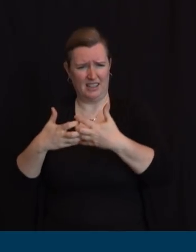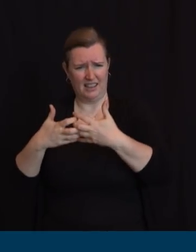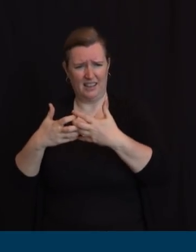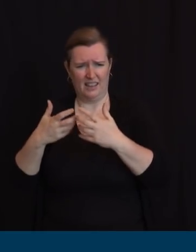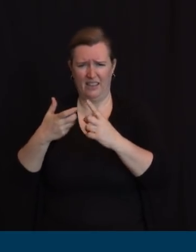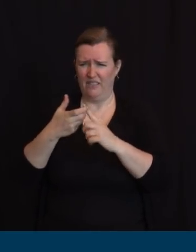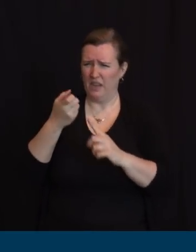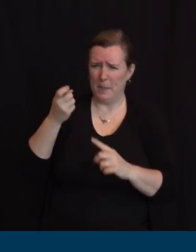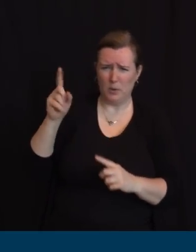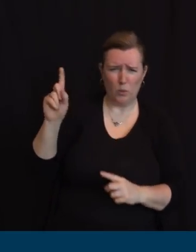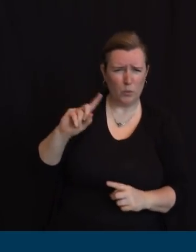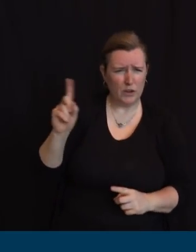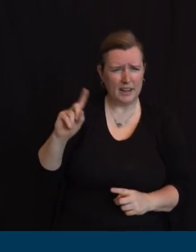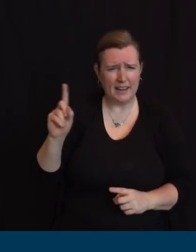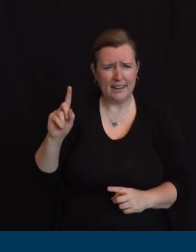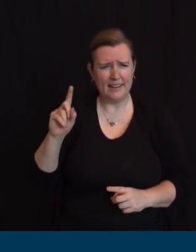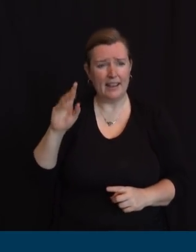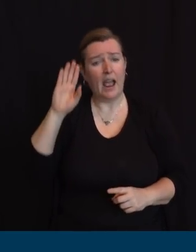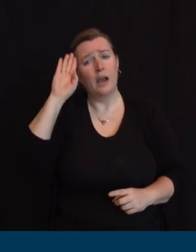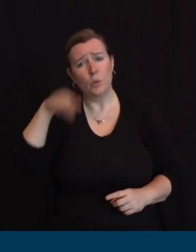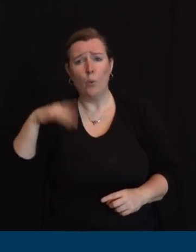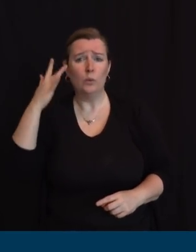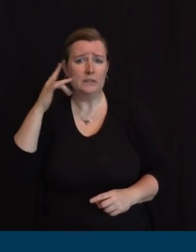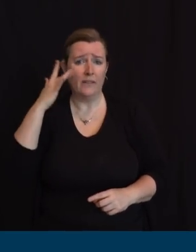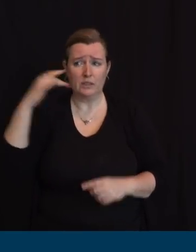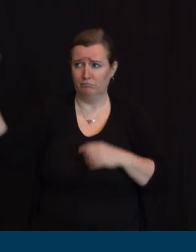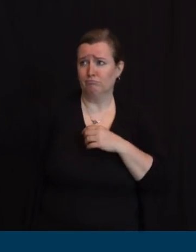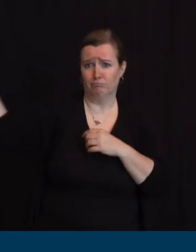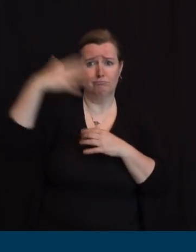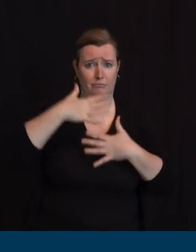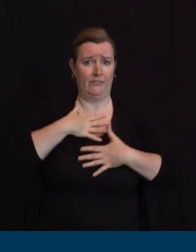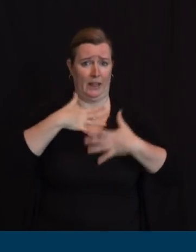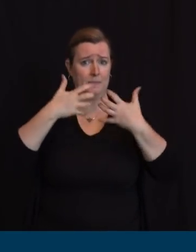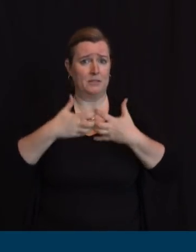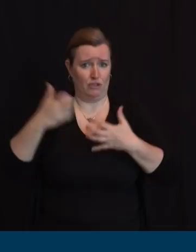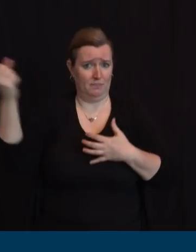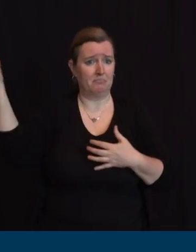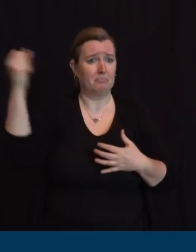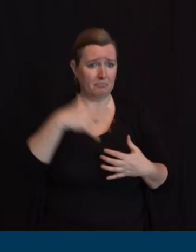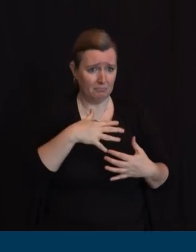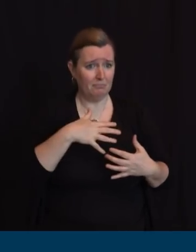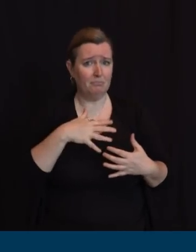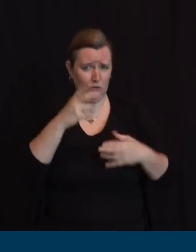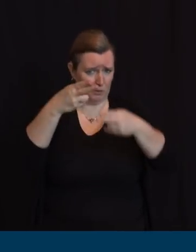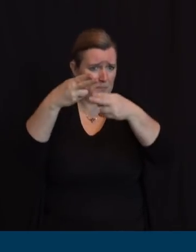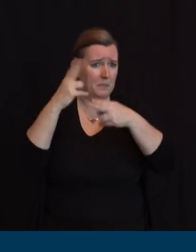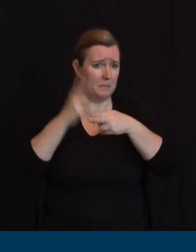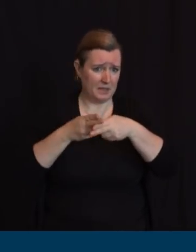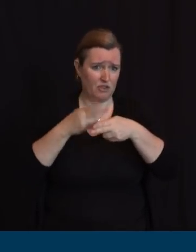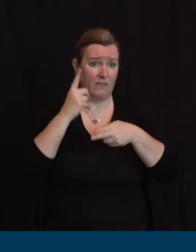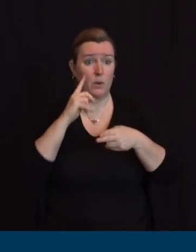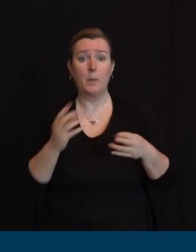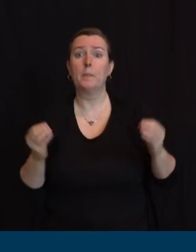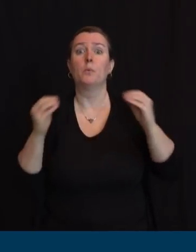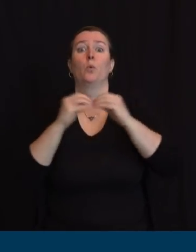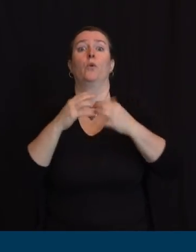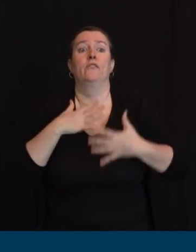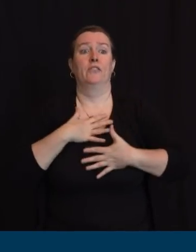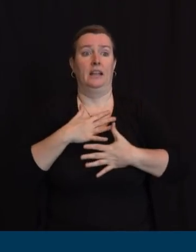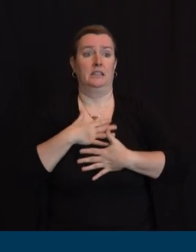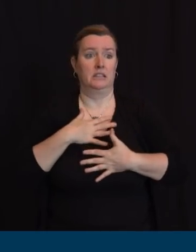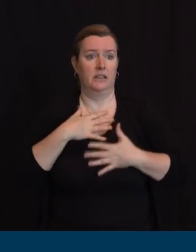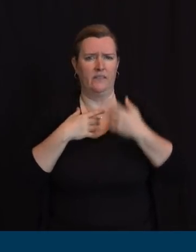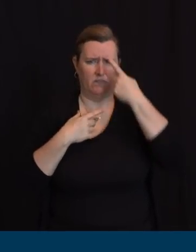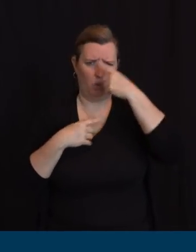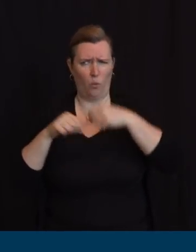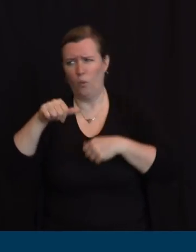and you had mentioned, Governor, that we were waiting for more ventilators from another state. If we could just get a reminder on that.